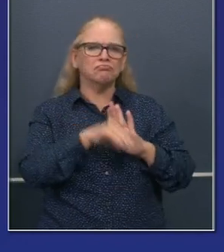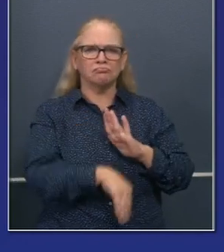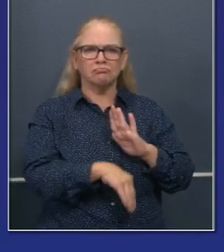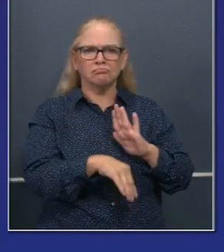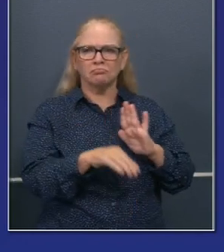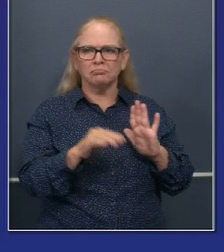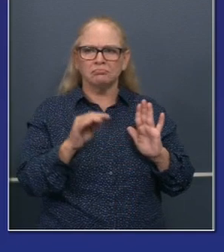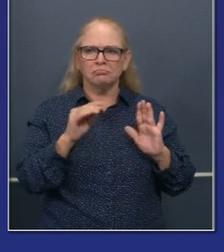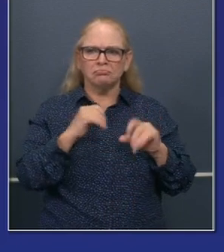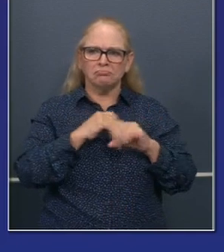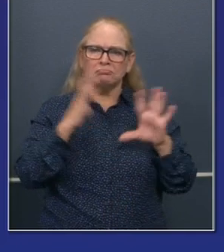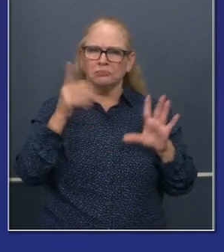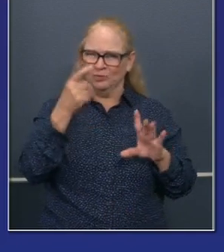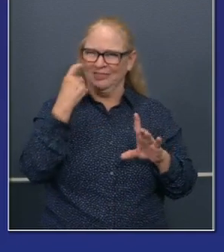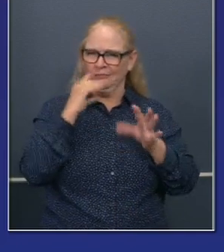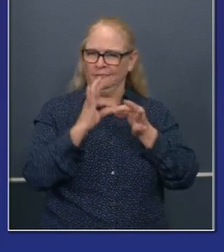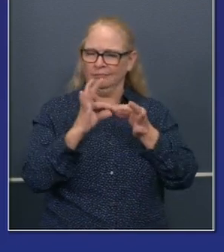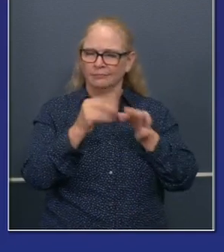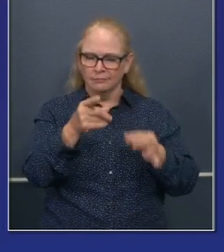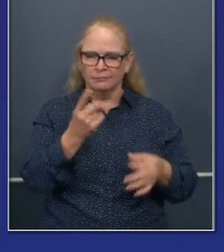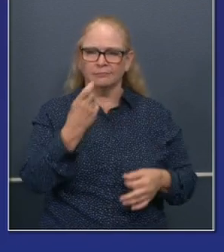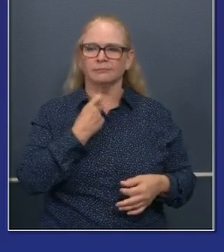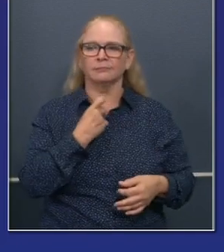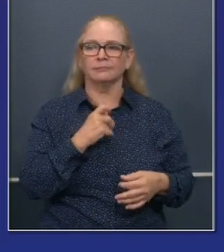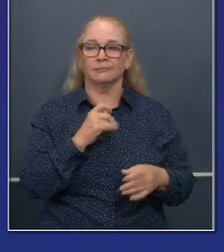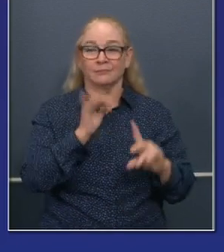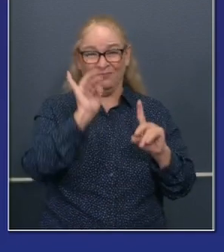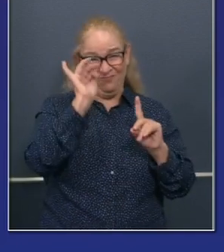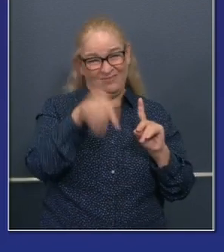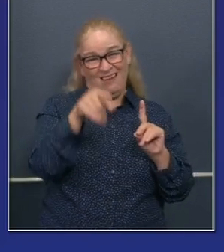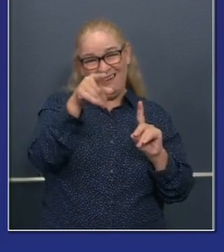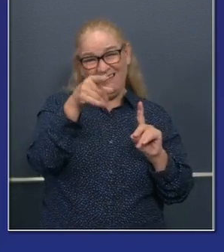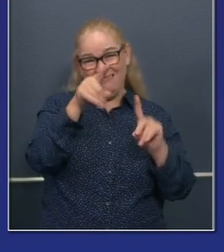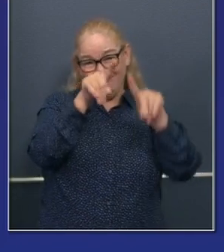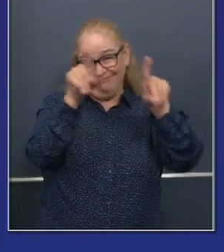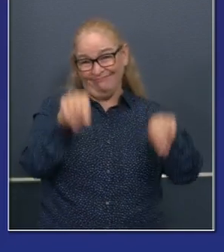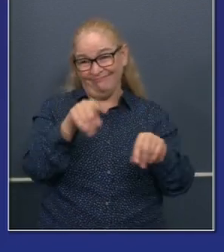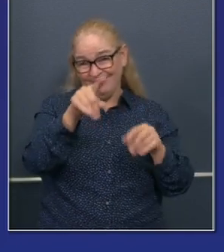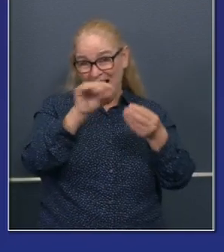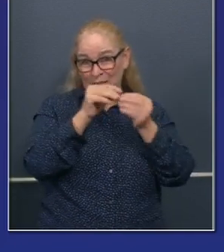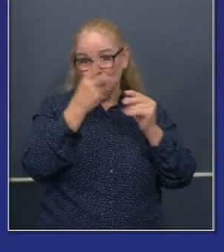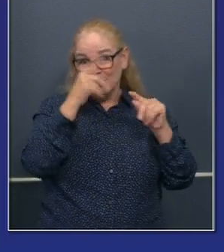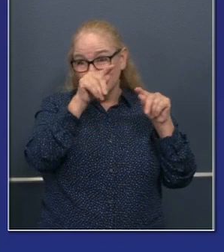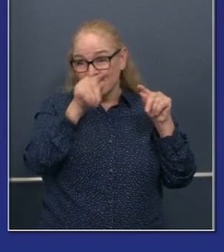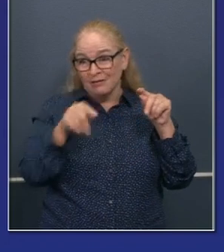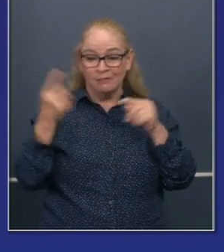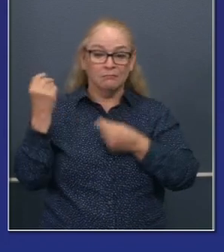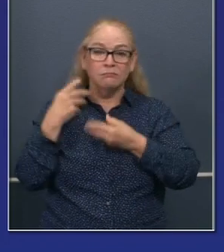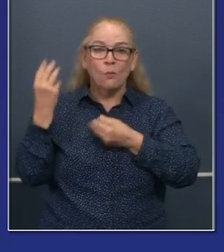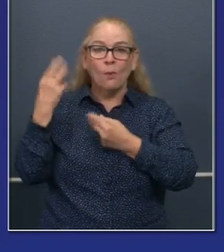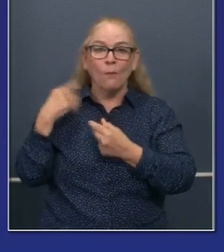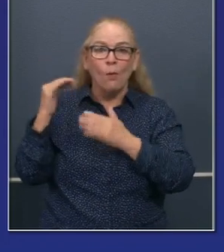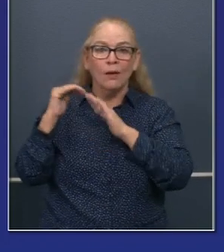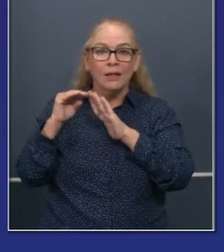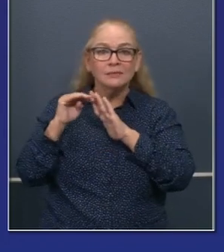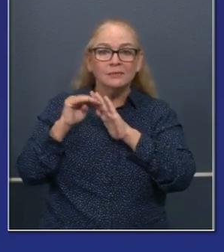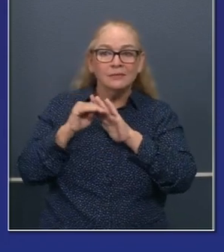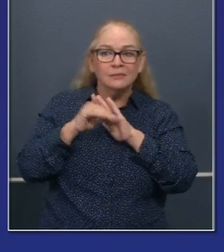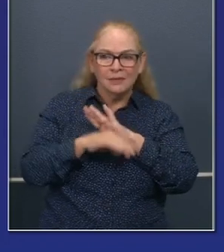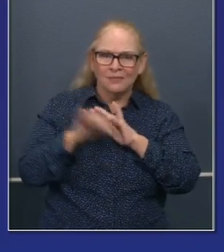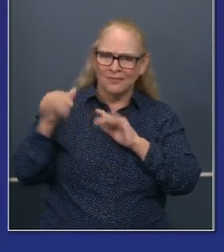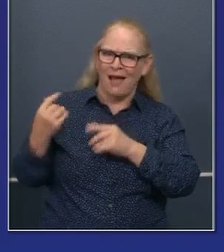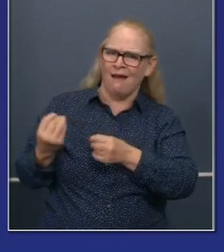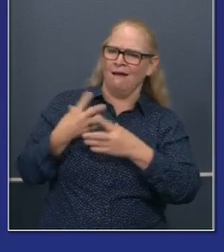positivity numbers. I want to make sure those are 100 percent accurate when we work through the details of that backlog. That's forthcoming.